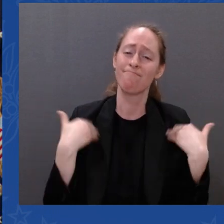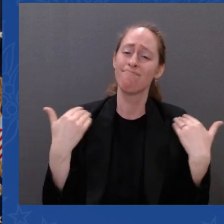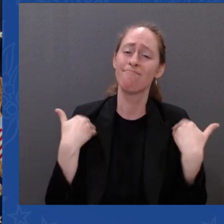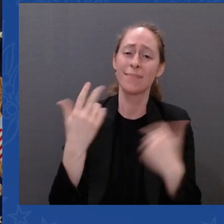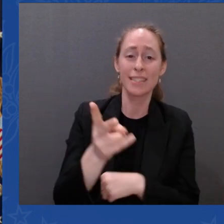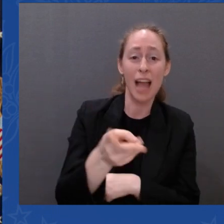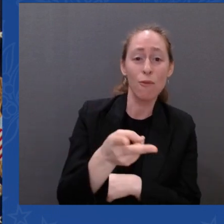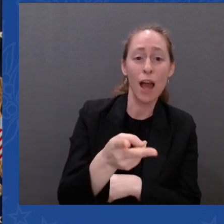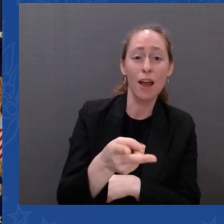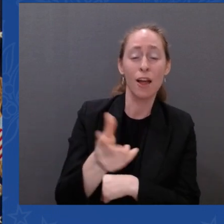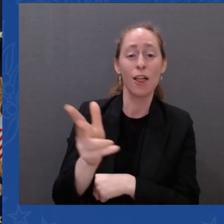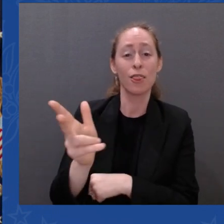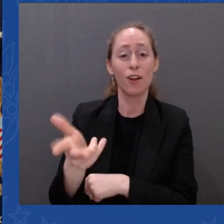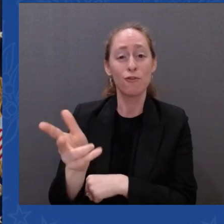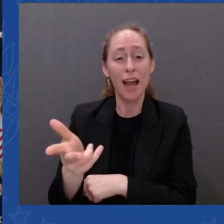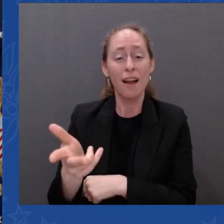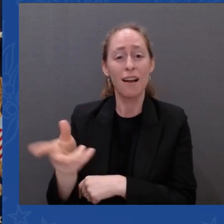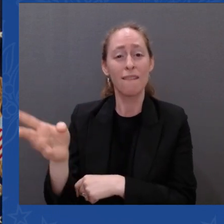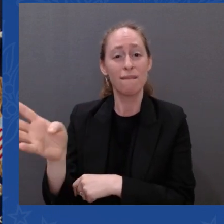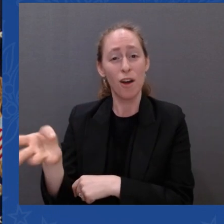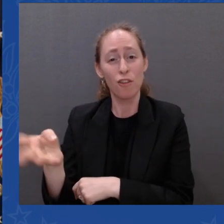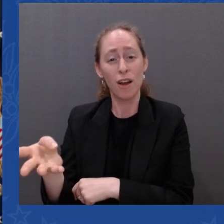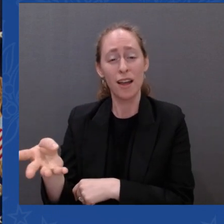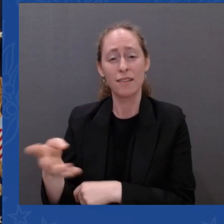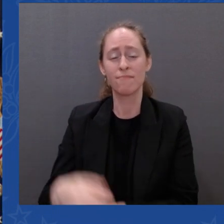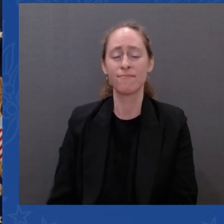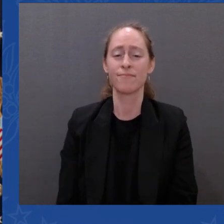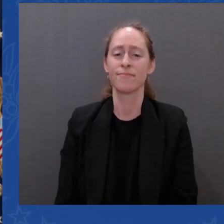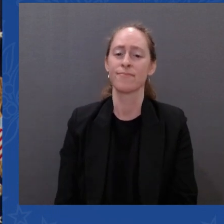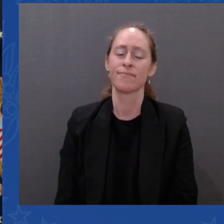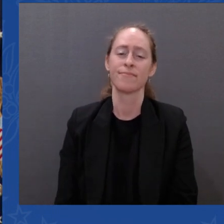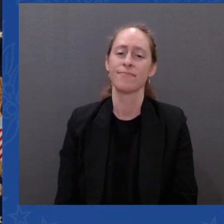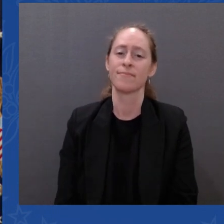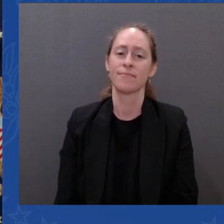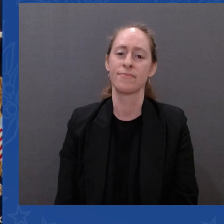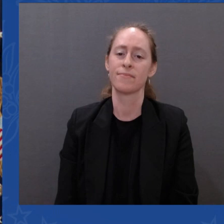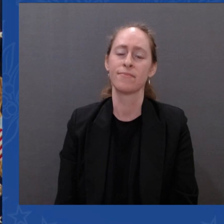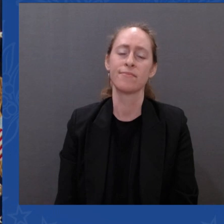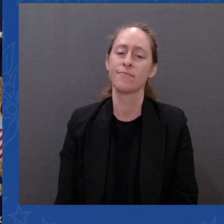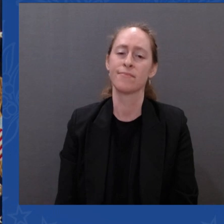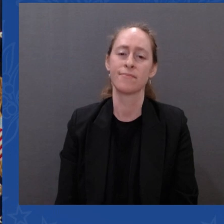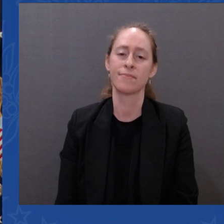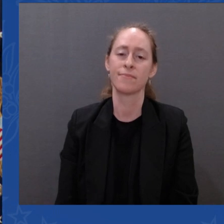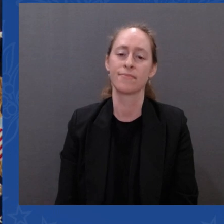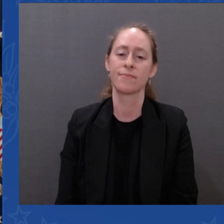And how many scores of little children who witnessed what happened